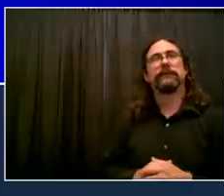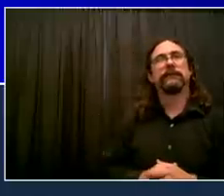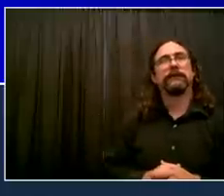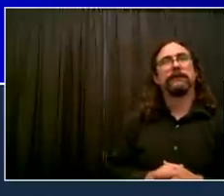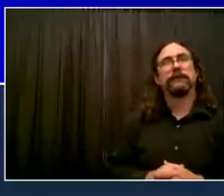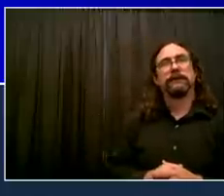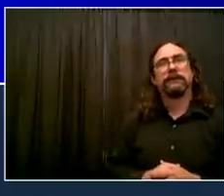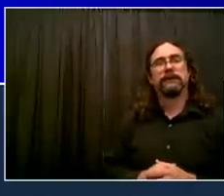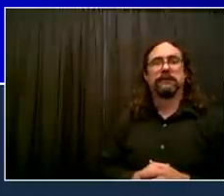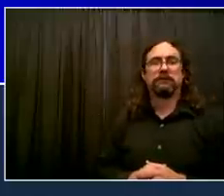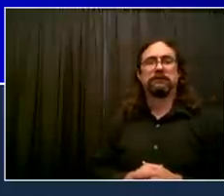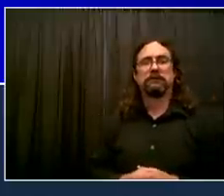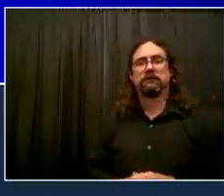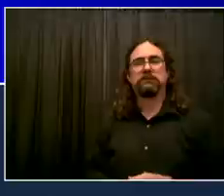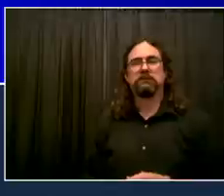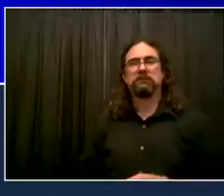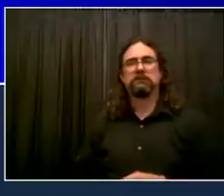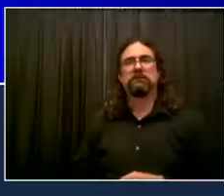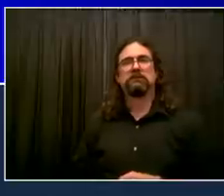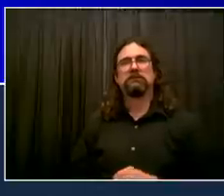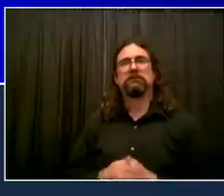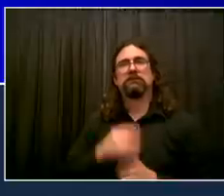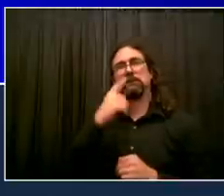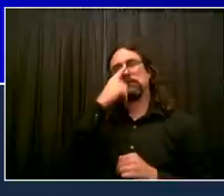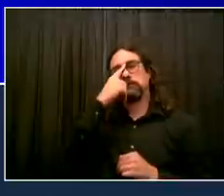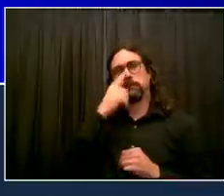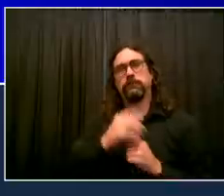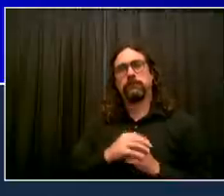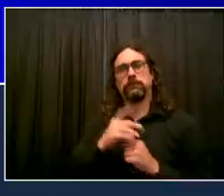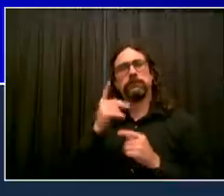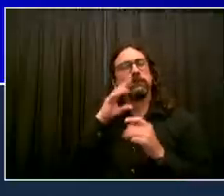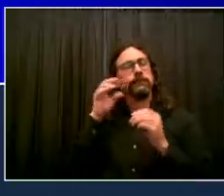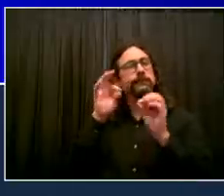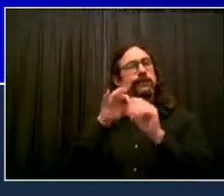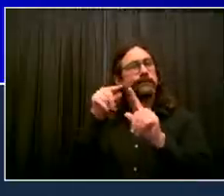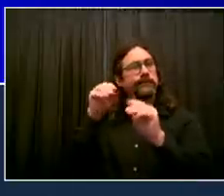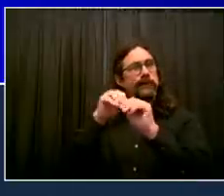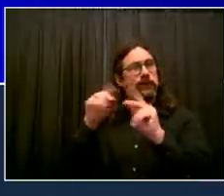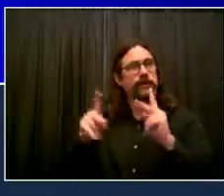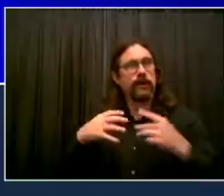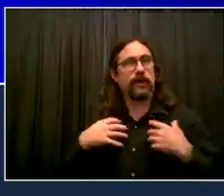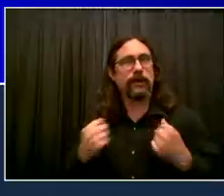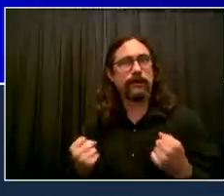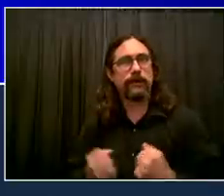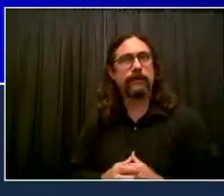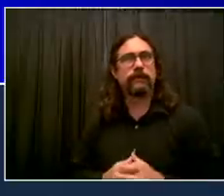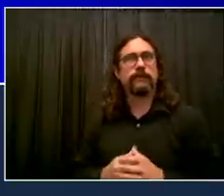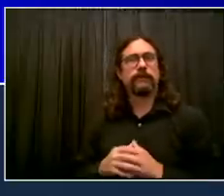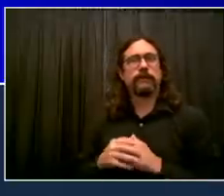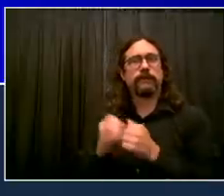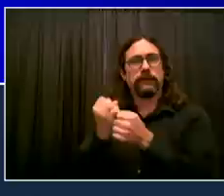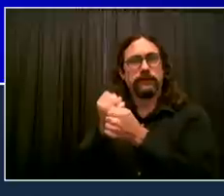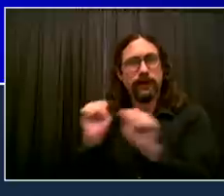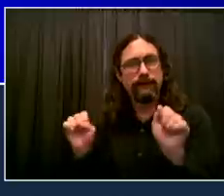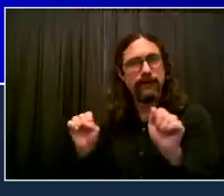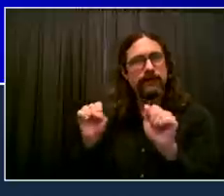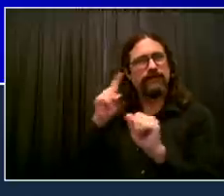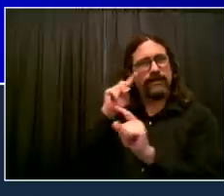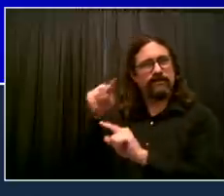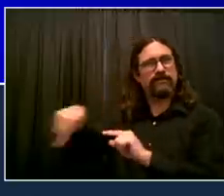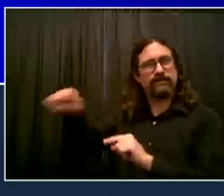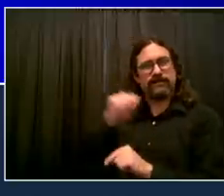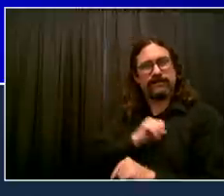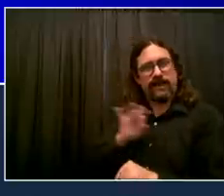doing to keep people safe, to help everyone, officers and inmates alike, having a lower population, having more